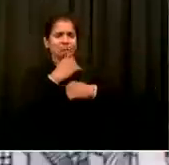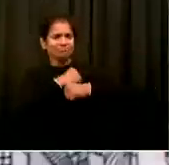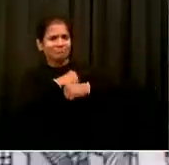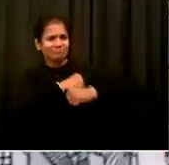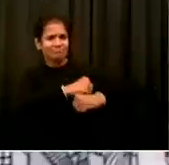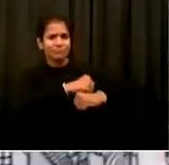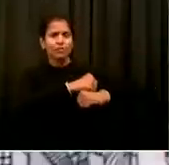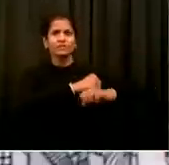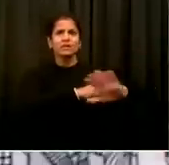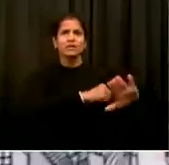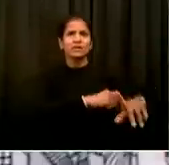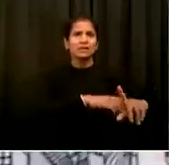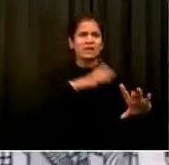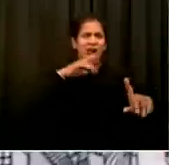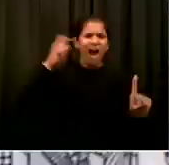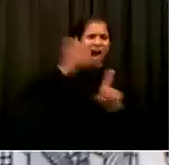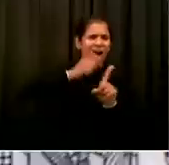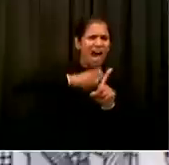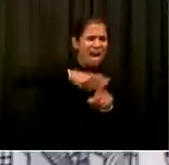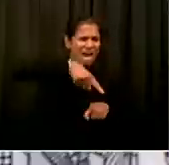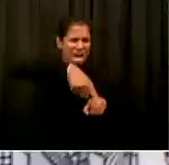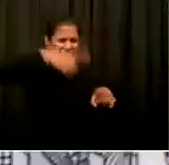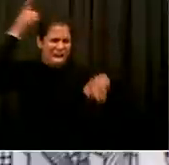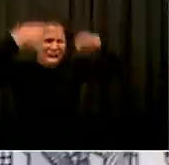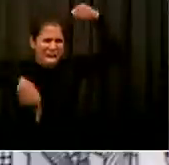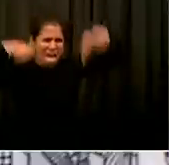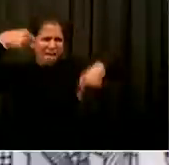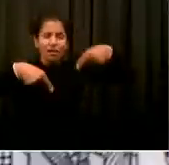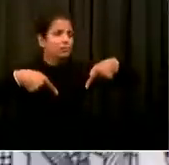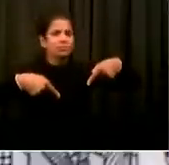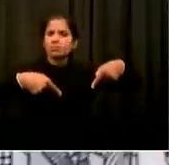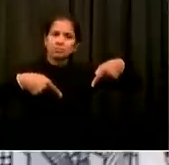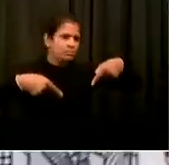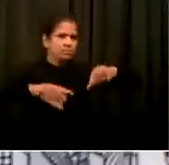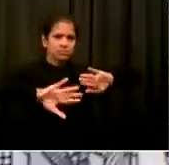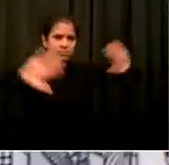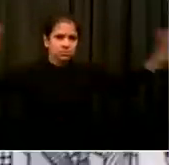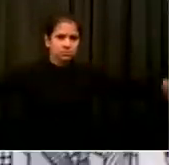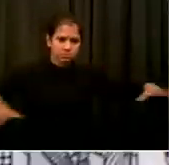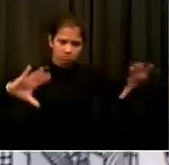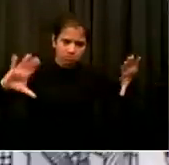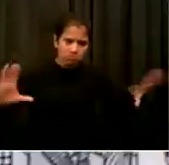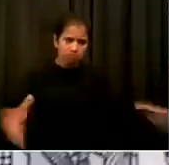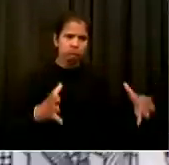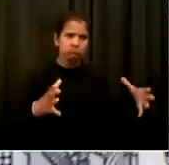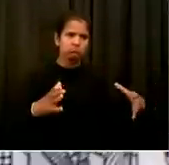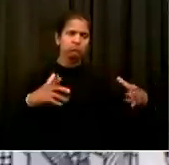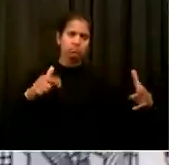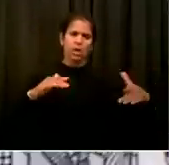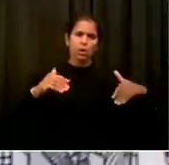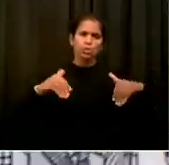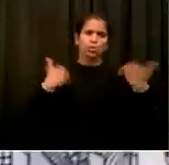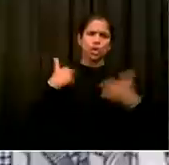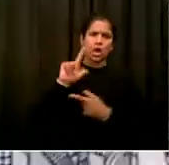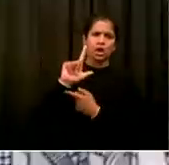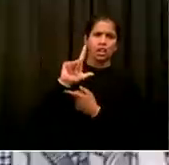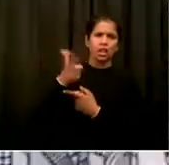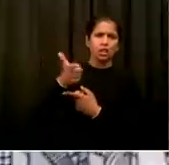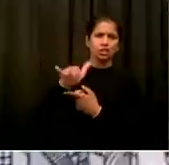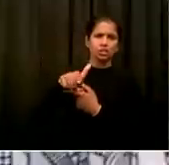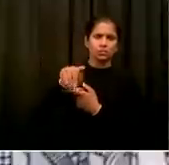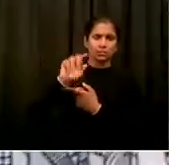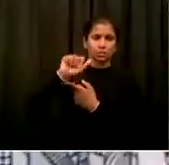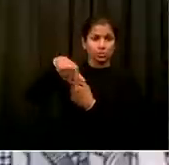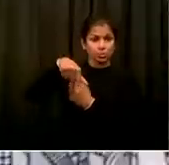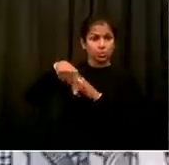team of dedicated folks who put together the Unity Project. This is something that should be of concern to all of us. Our precious young